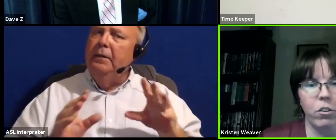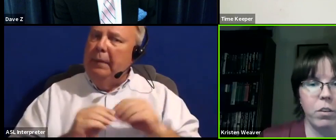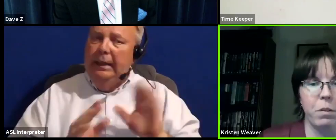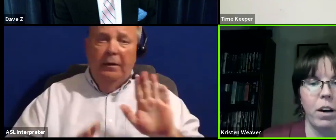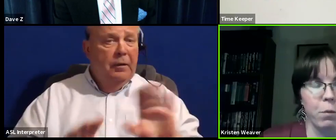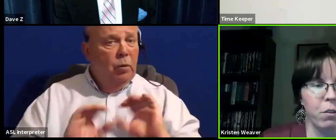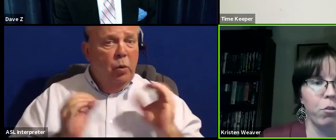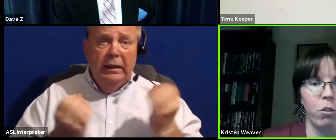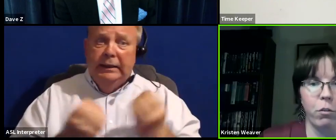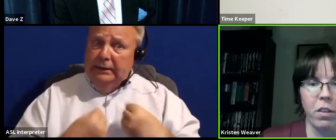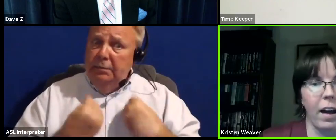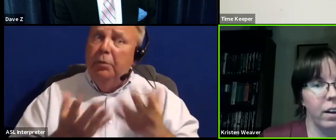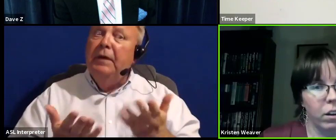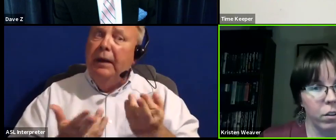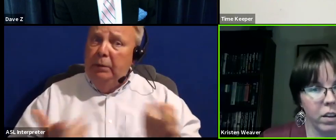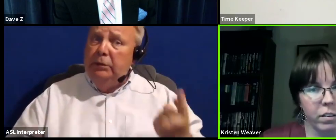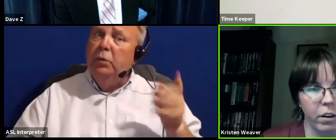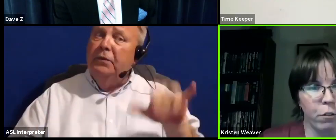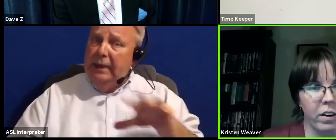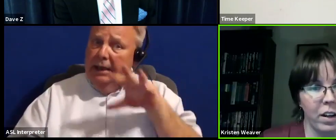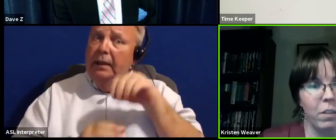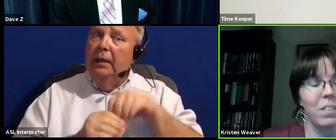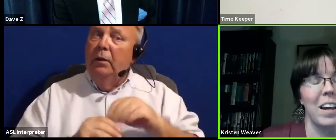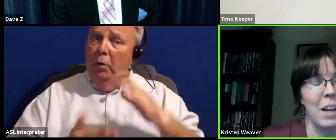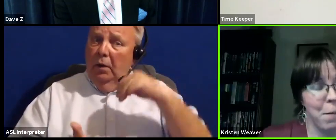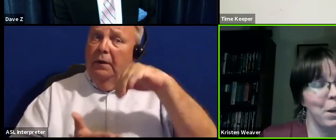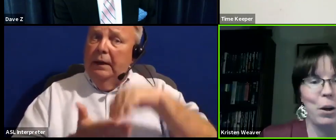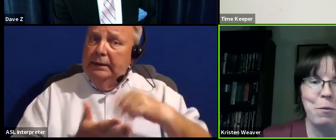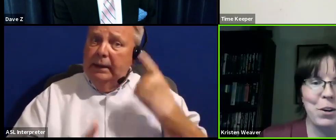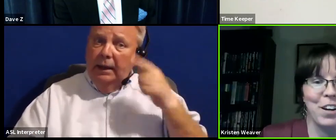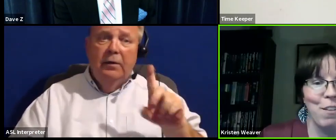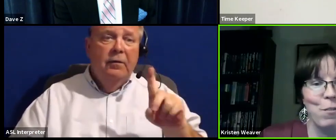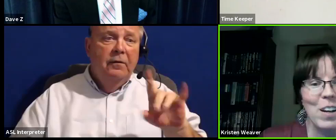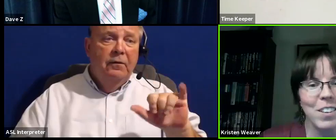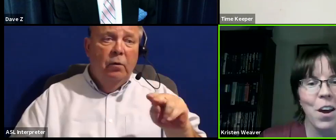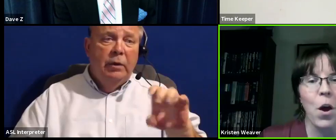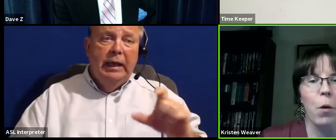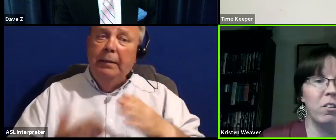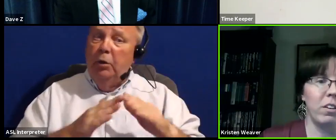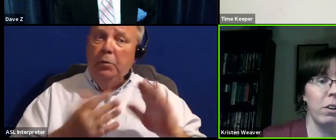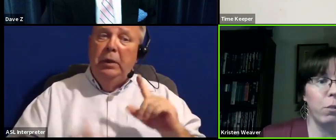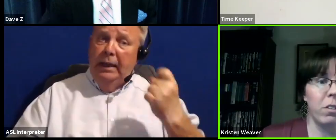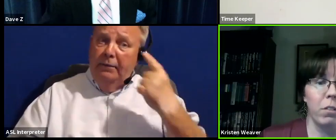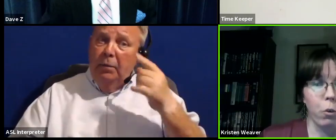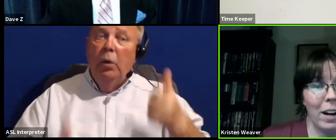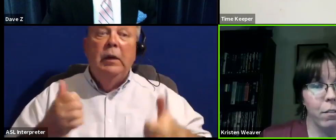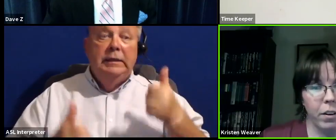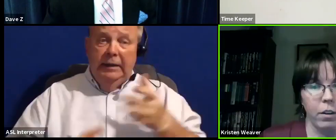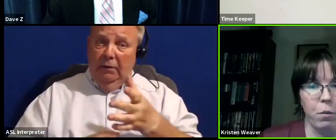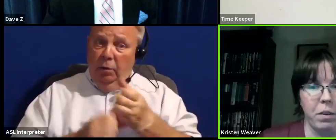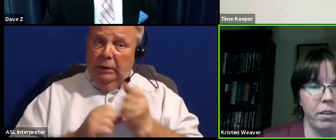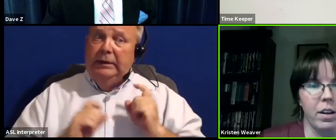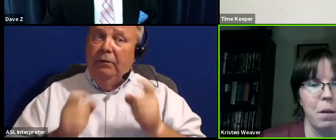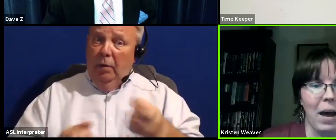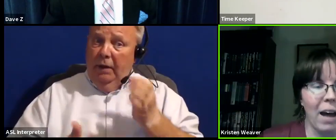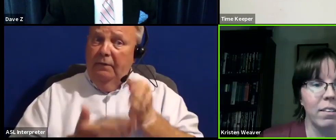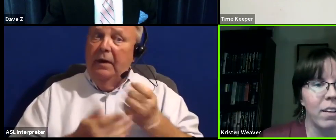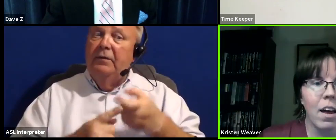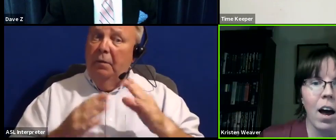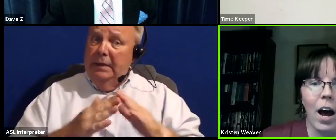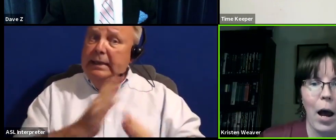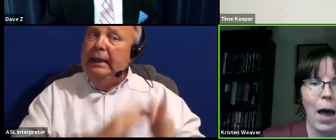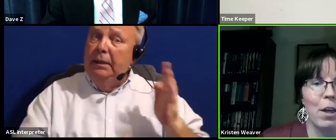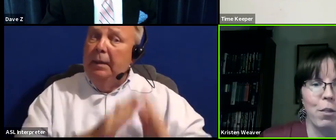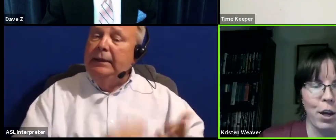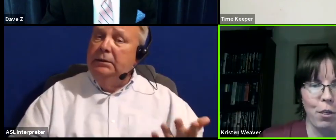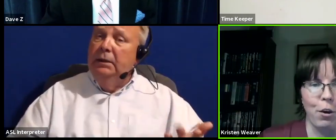organizations that provide resources for that, including the Center for Dynamic Community Governments, which has even received grant funding from the city in the past.